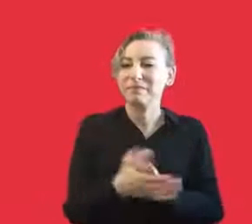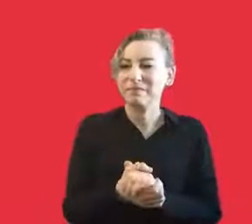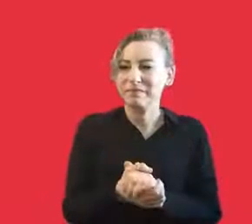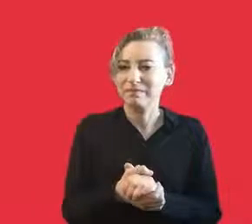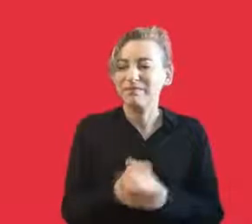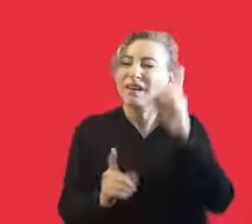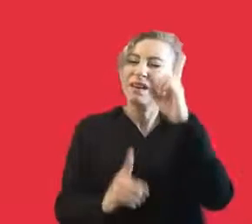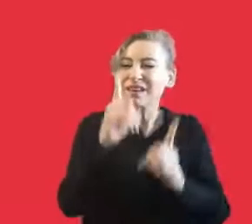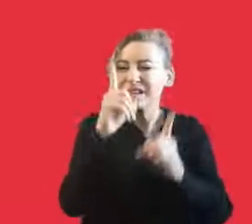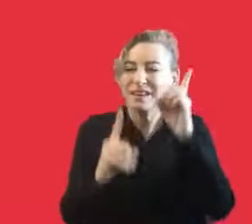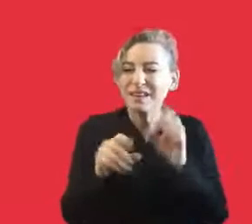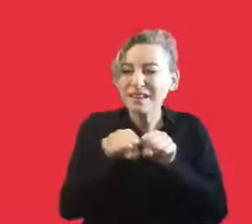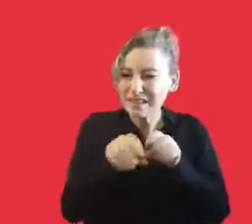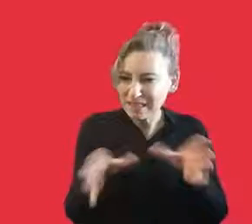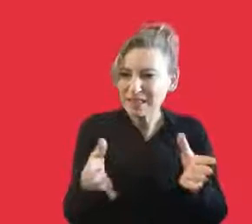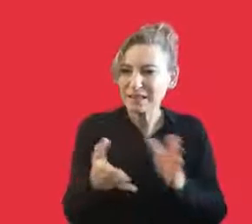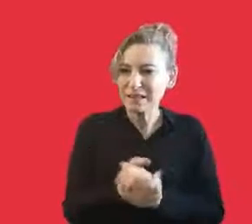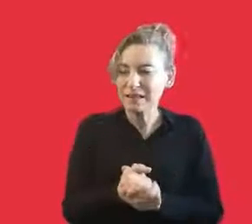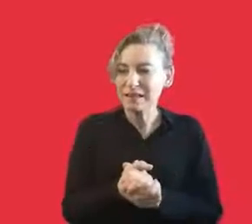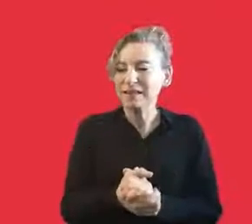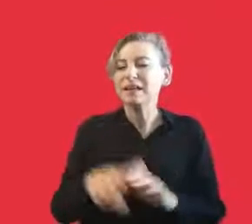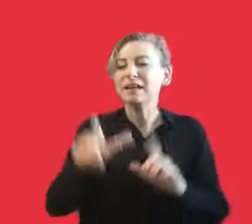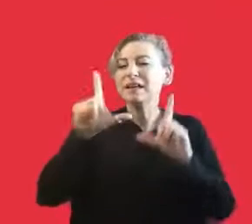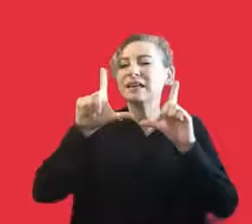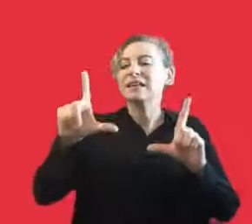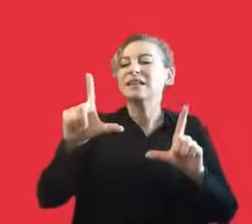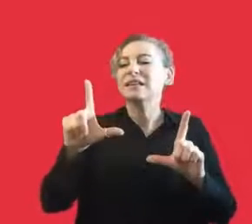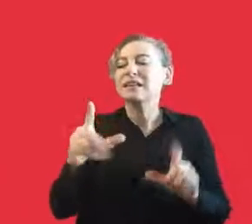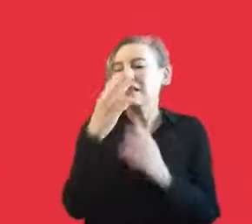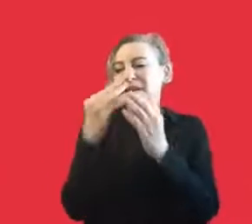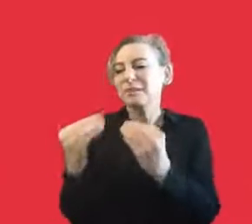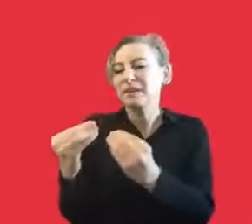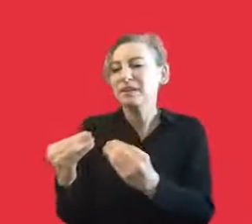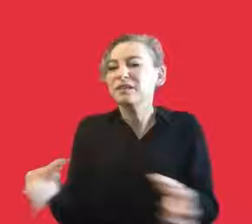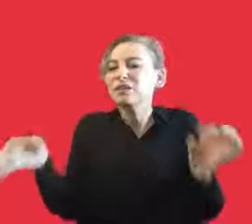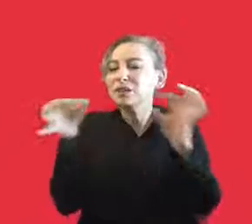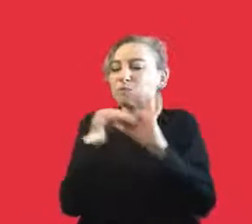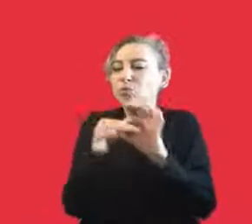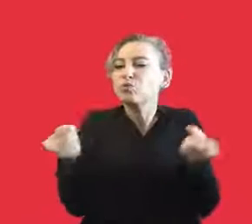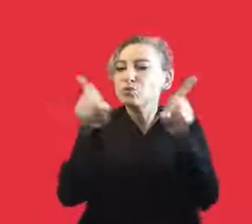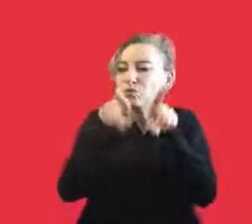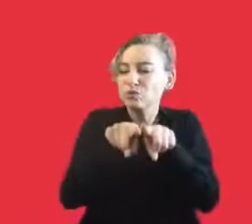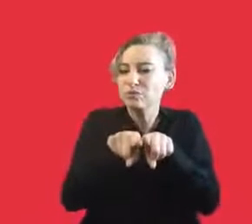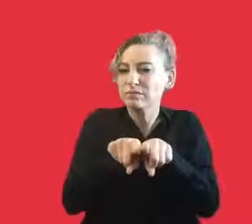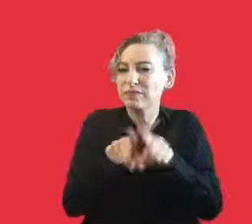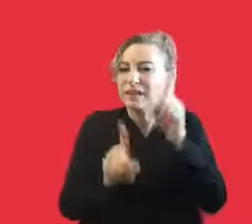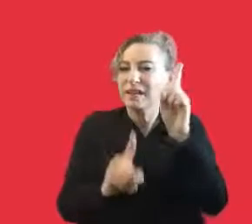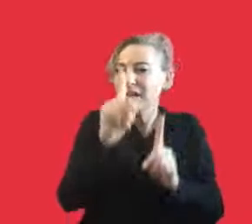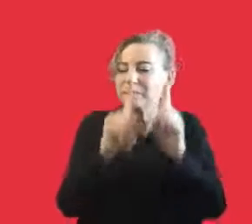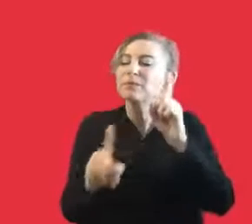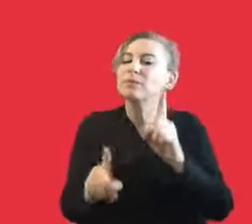And it's like an online system. And we are trying to meet and we're tracking the connection between the